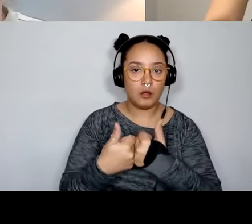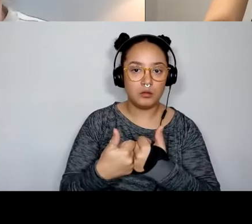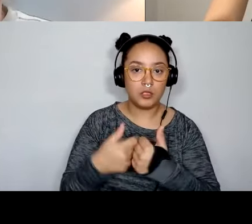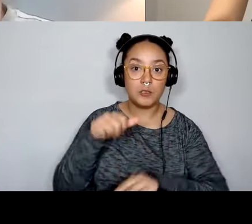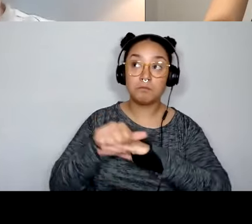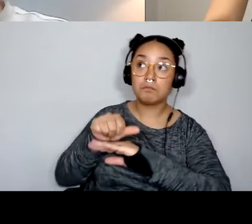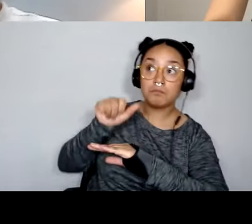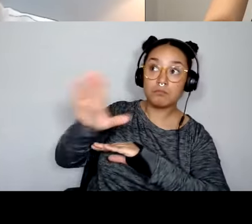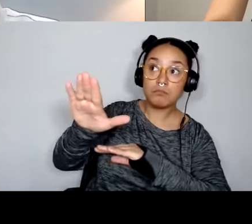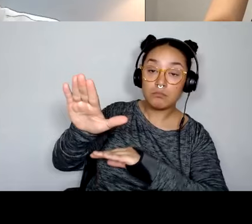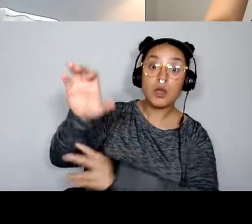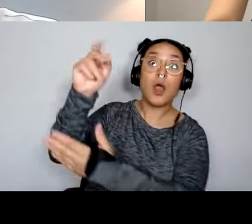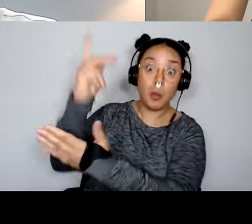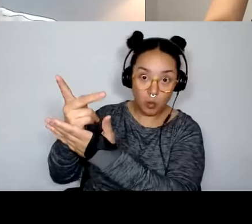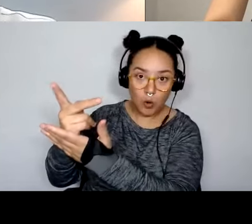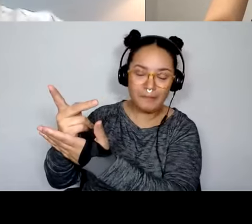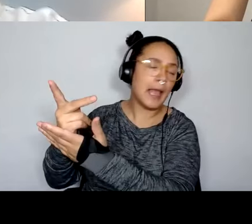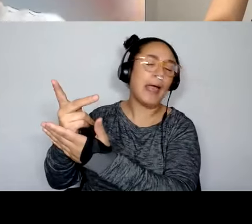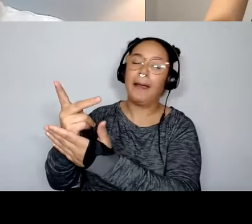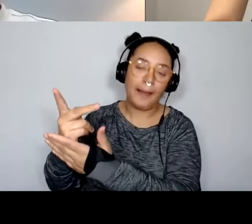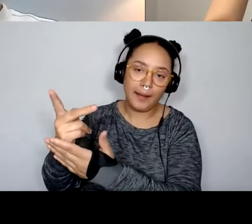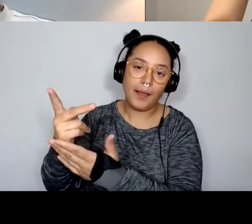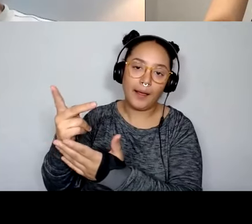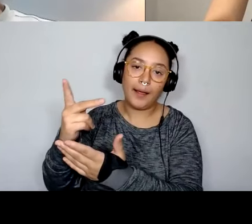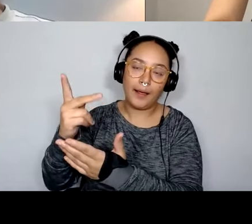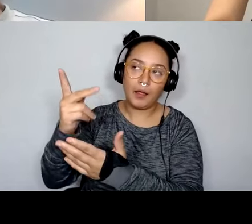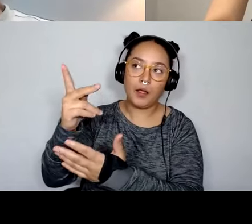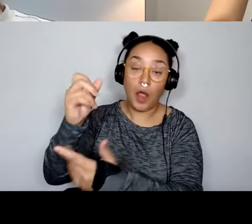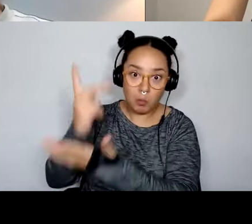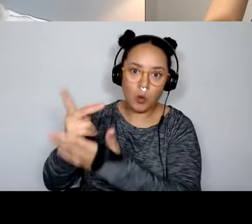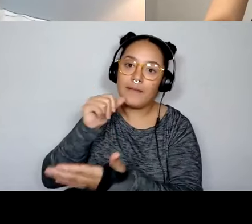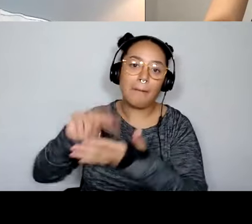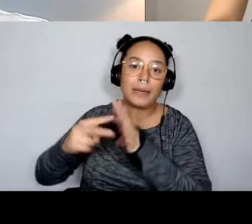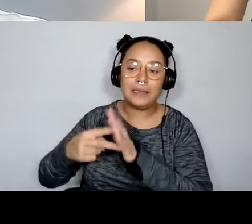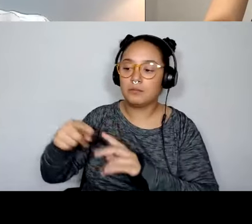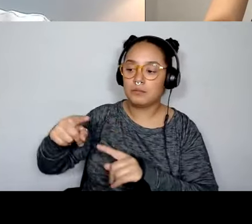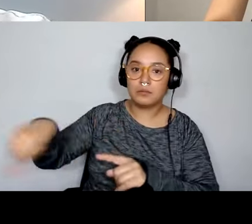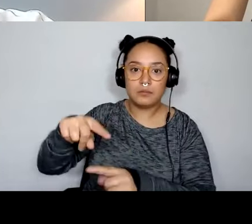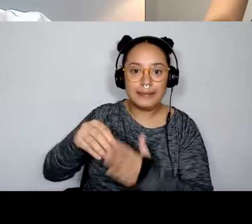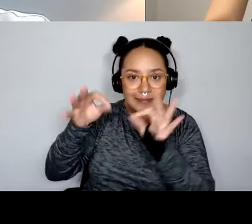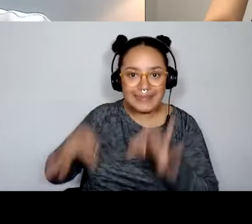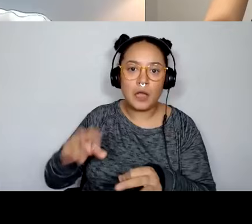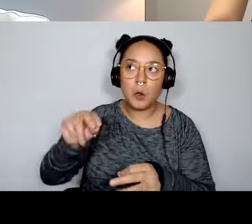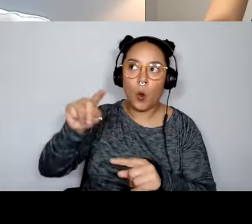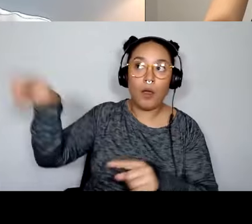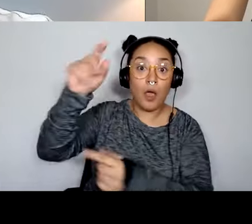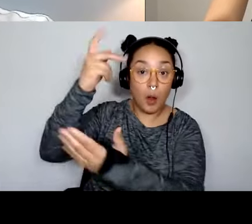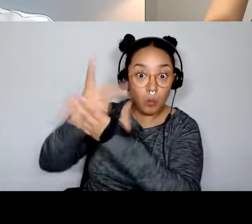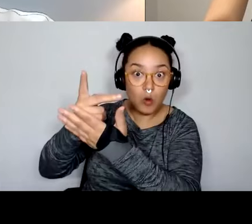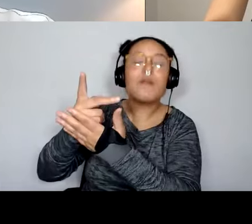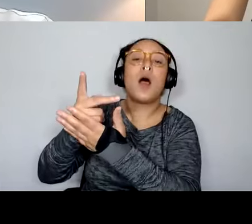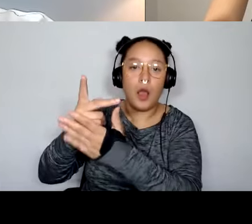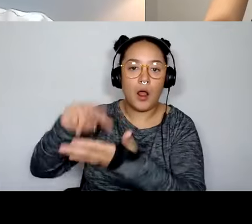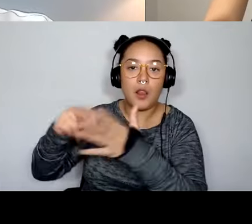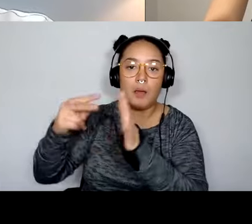um, you're, you're not going to receive the funding. The panel is going to make a determination. Um, and then you're going to write, if you're selected,